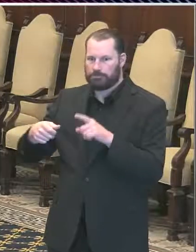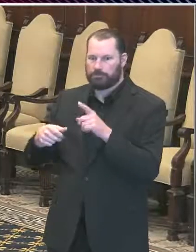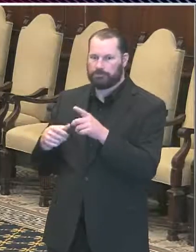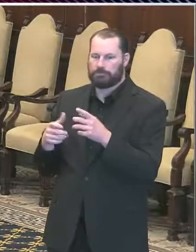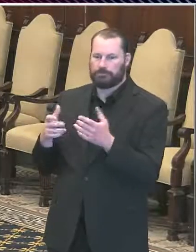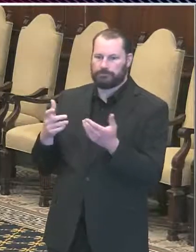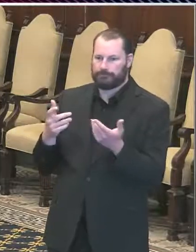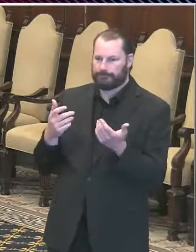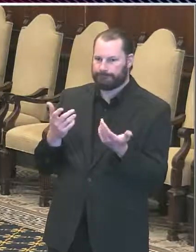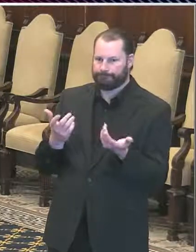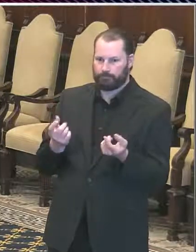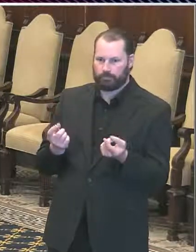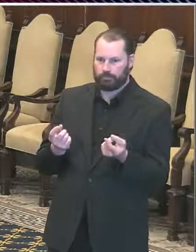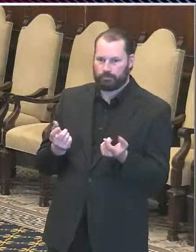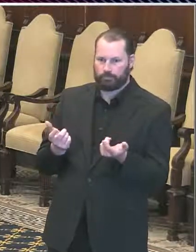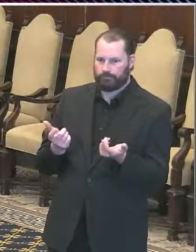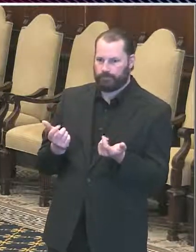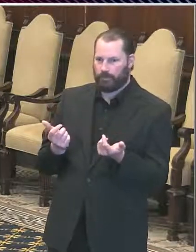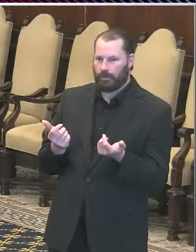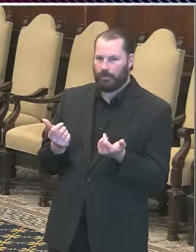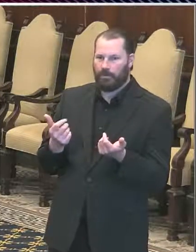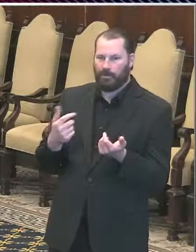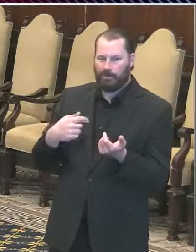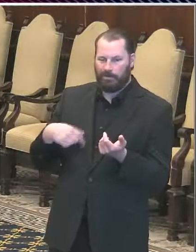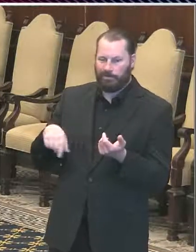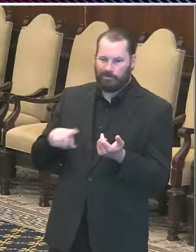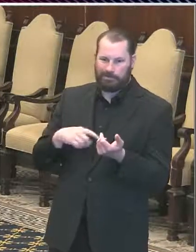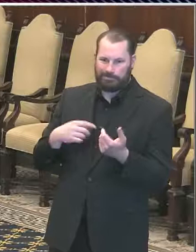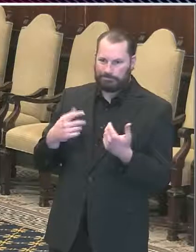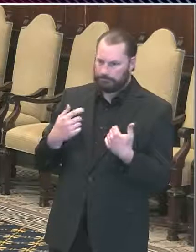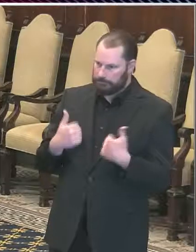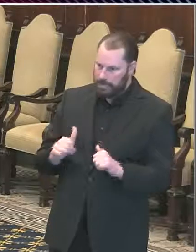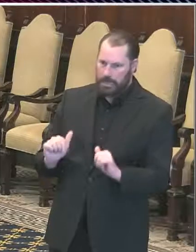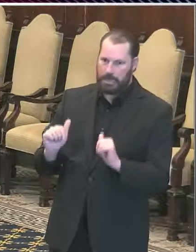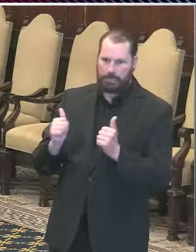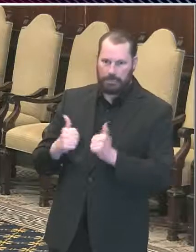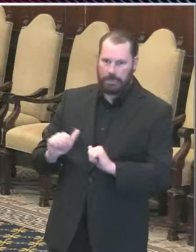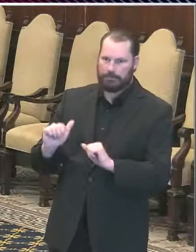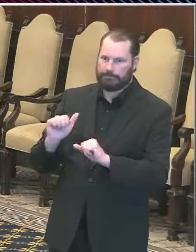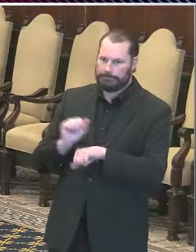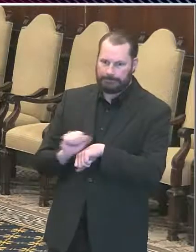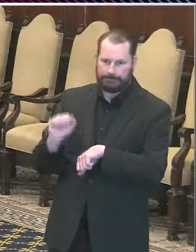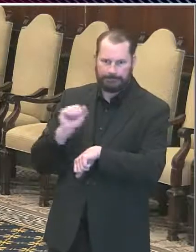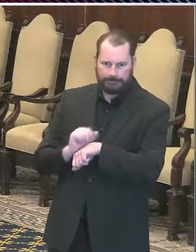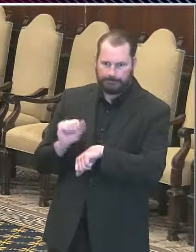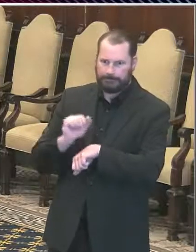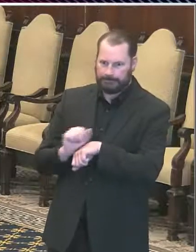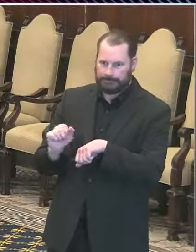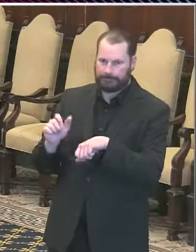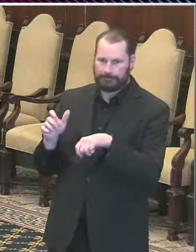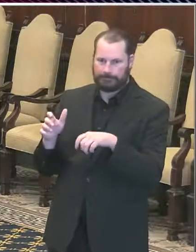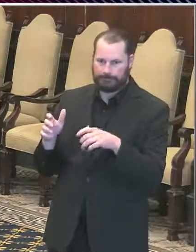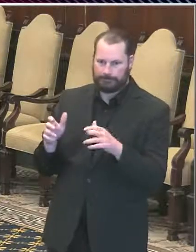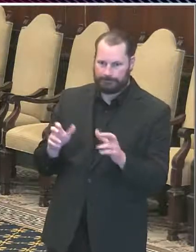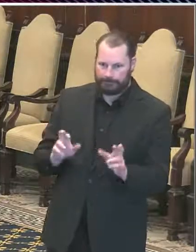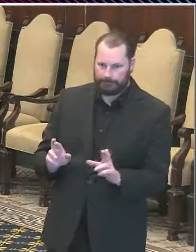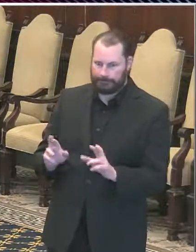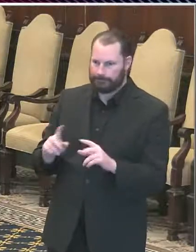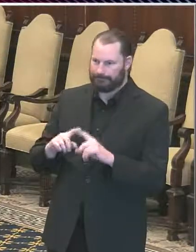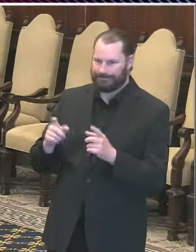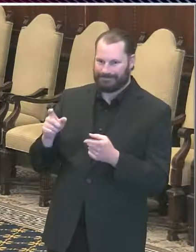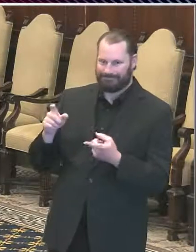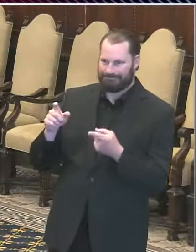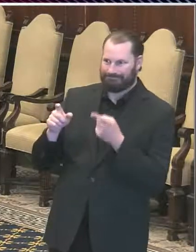I think that we are doing everything we can with the courts but the judge has to make that final decision